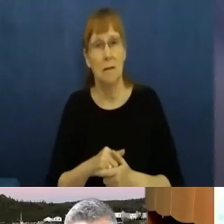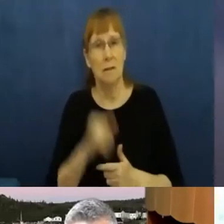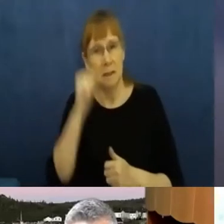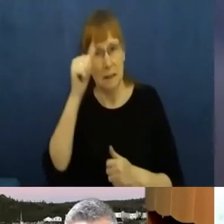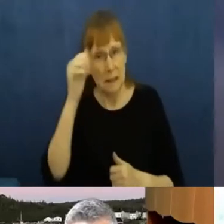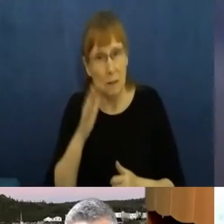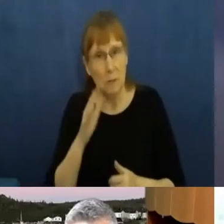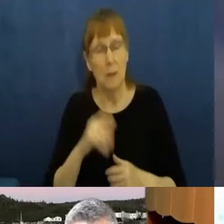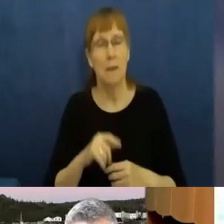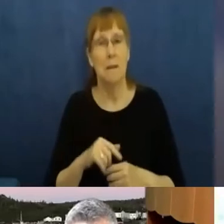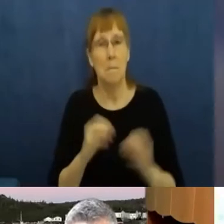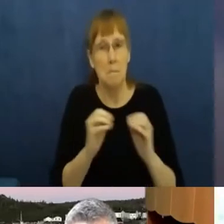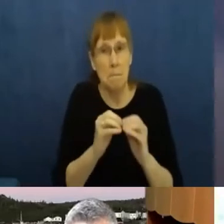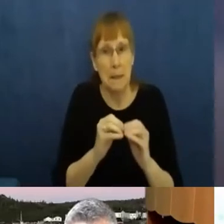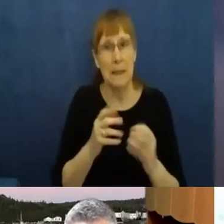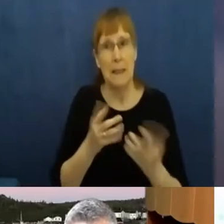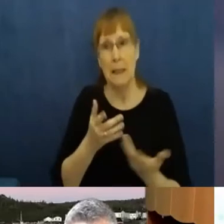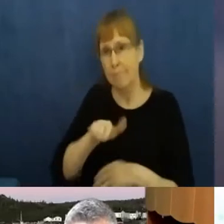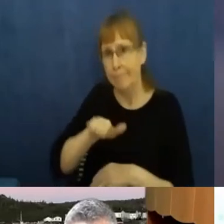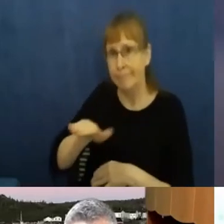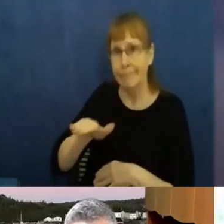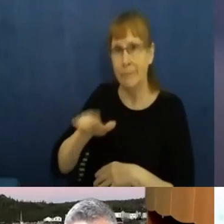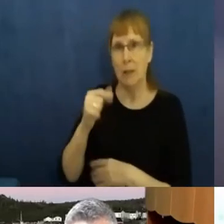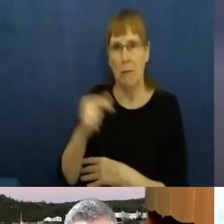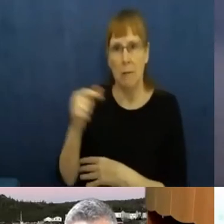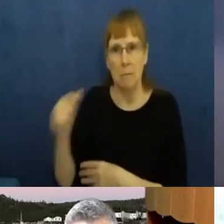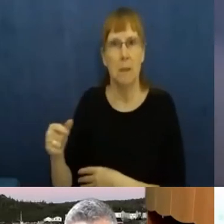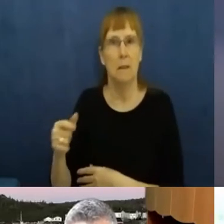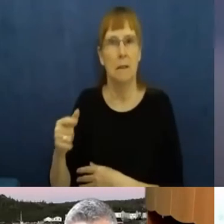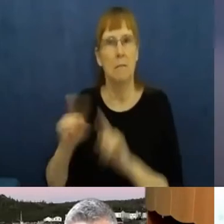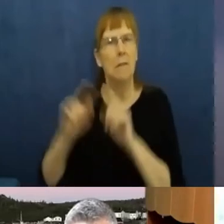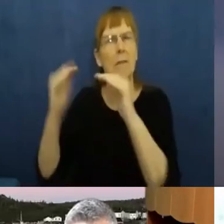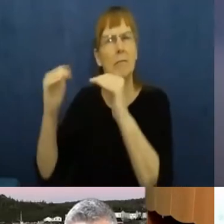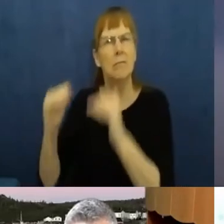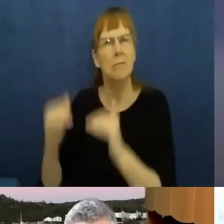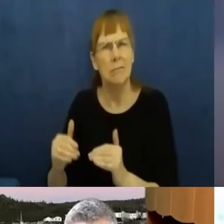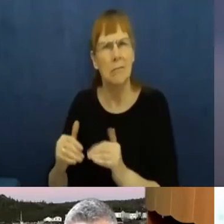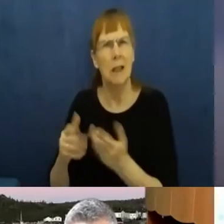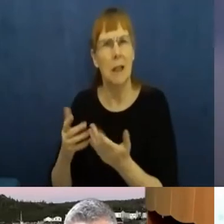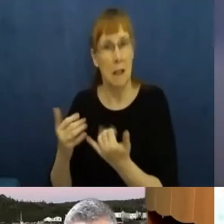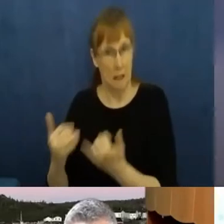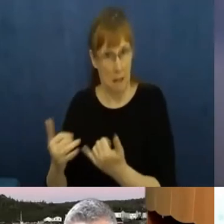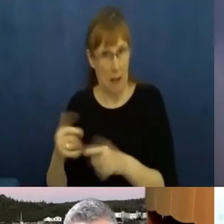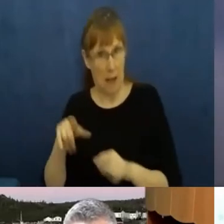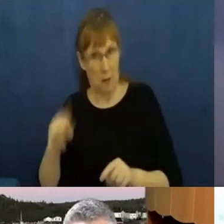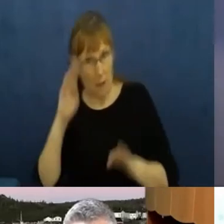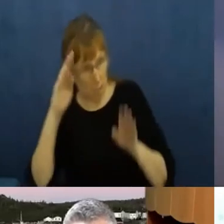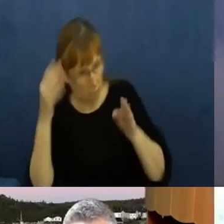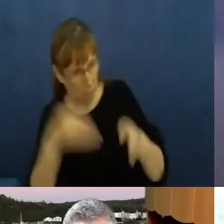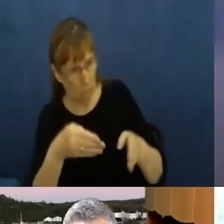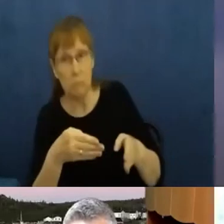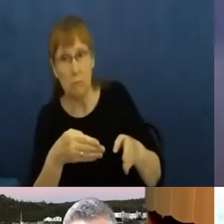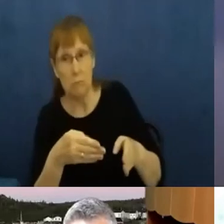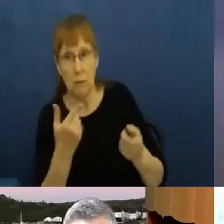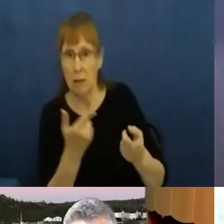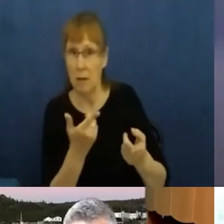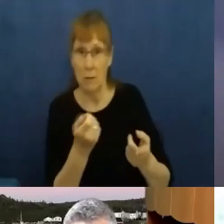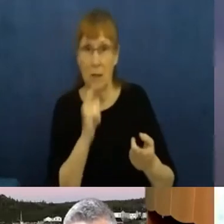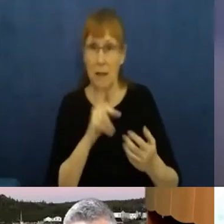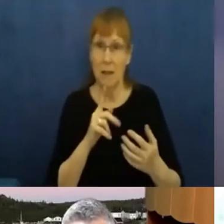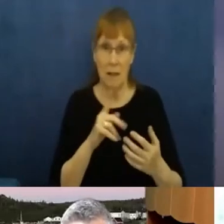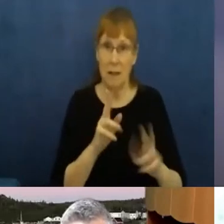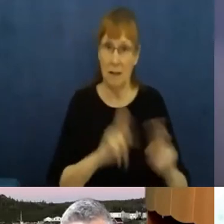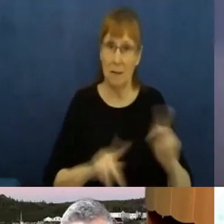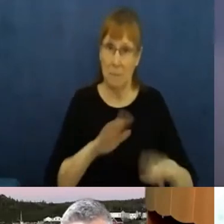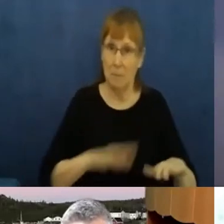concerns, requests, and demands that are coming from the local grassroots First Nations, Métis, and Inuit